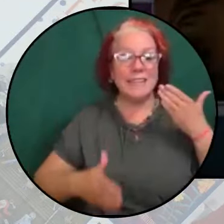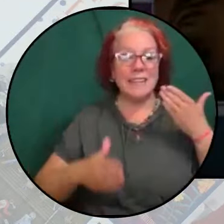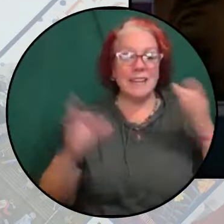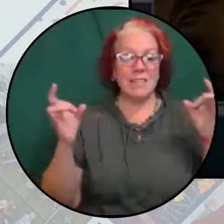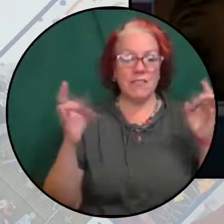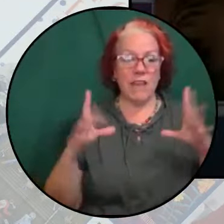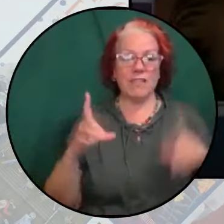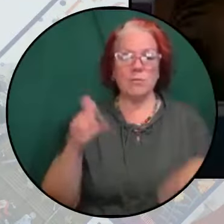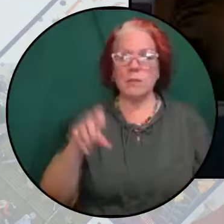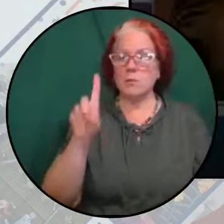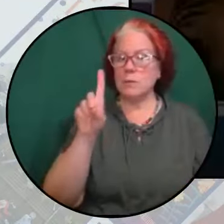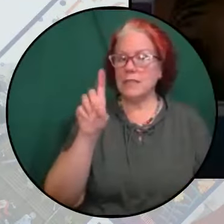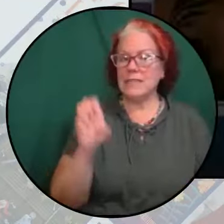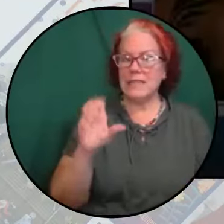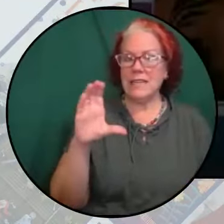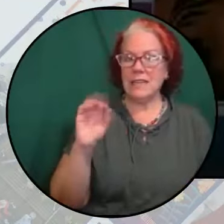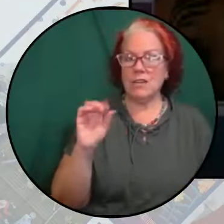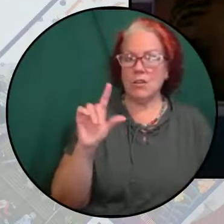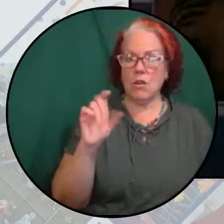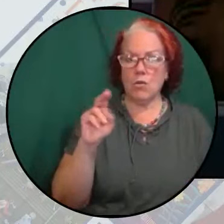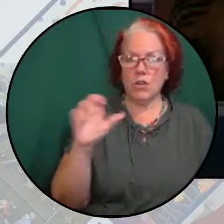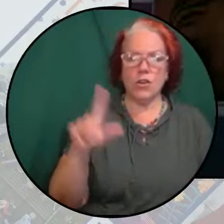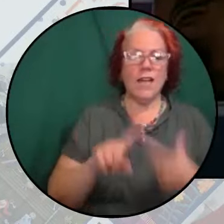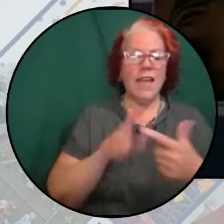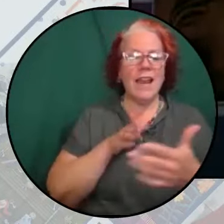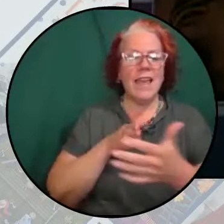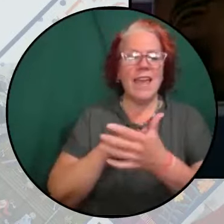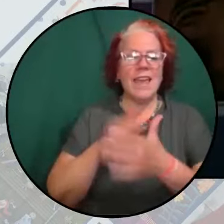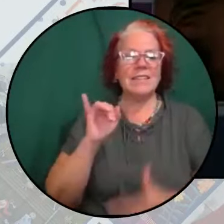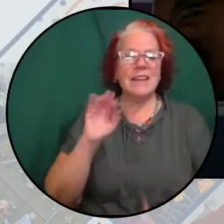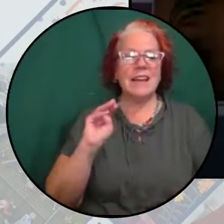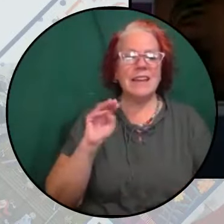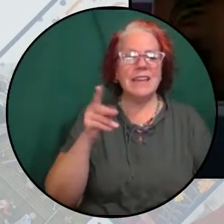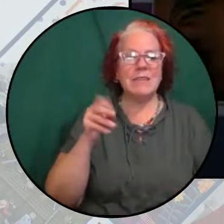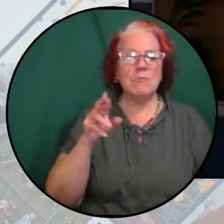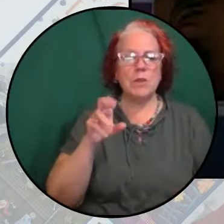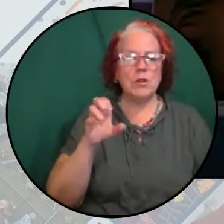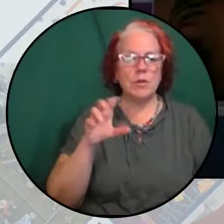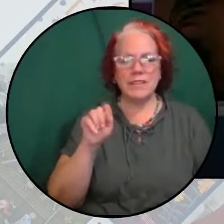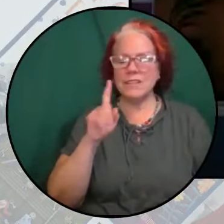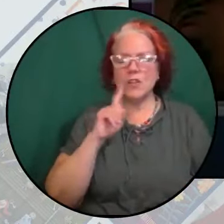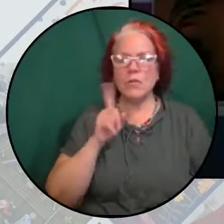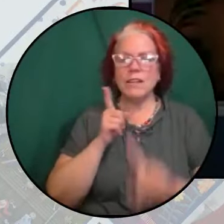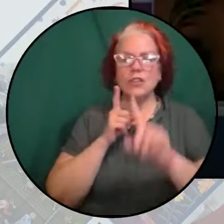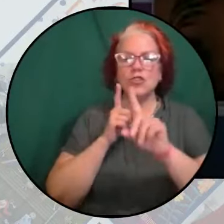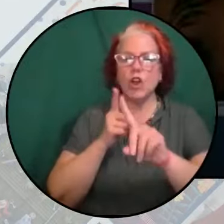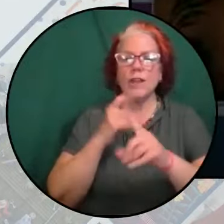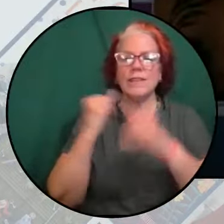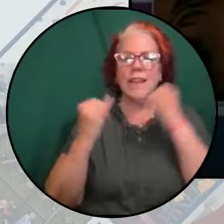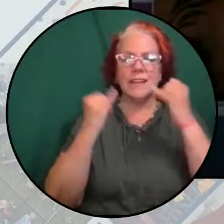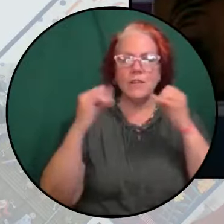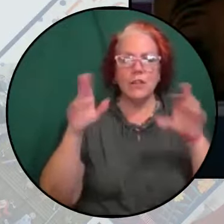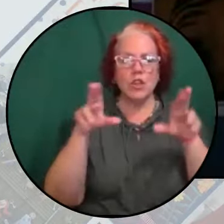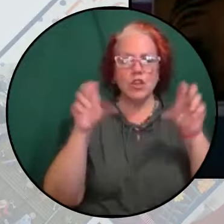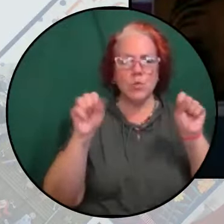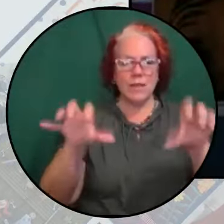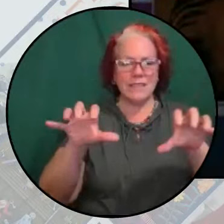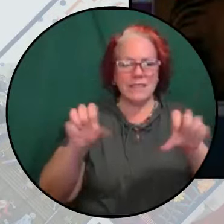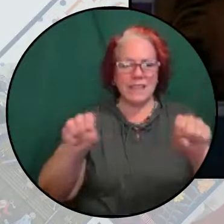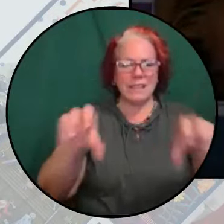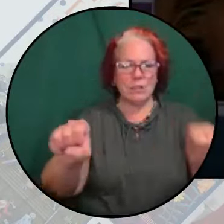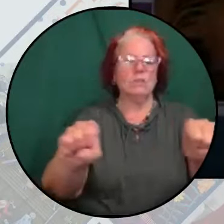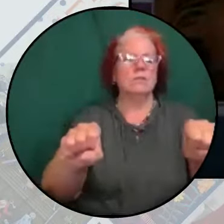and anti-imperialist, targeting the nature of the U.S. settler colonial state, which structures and informs